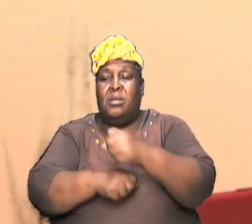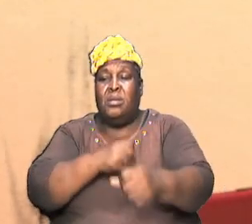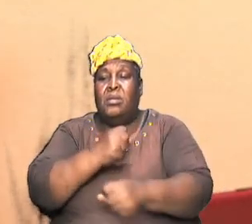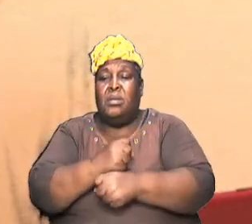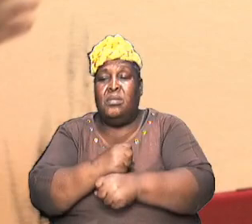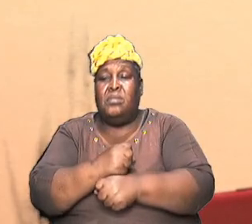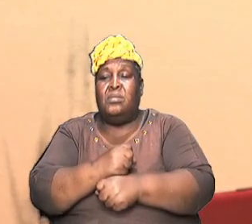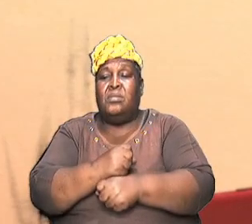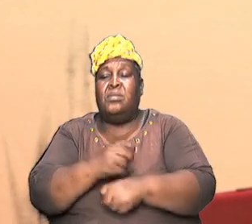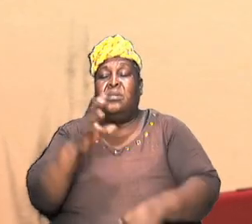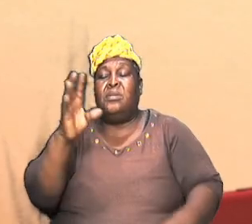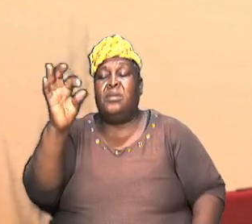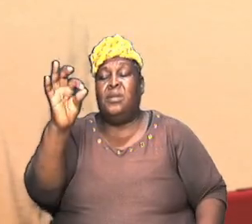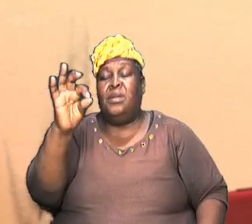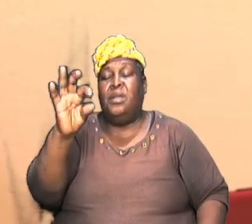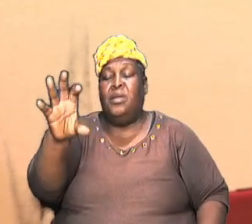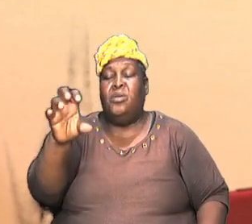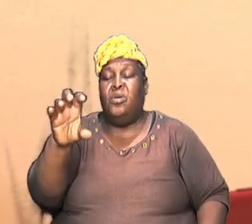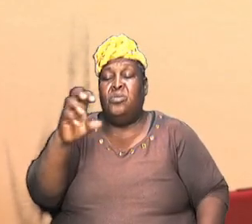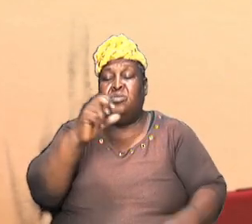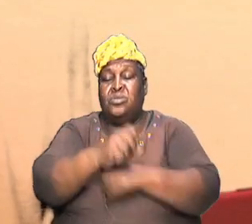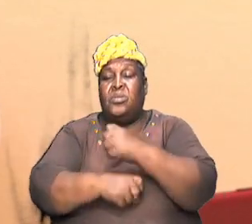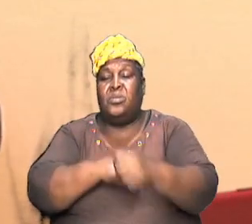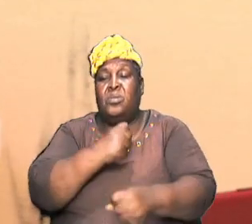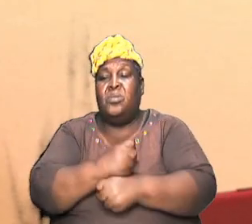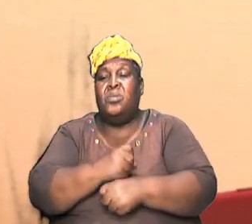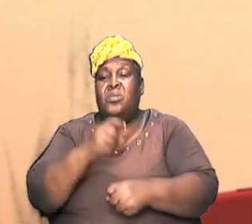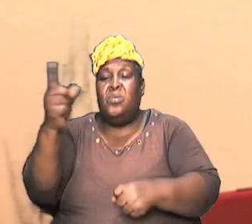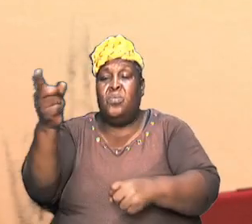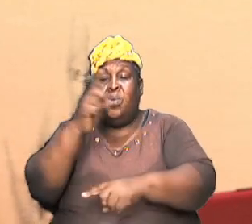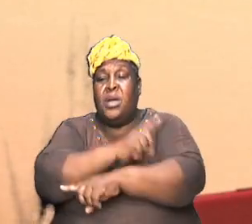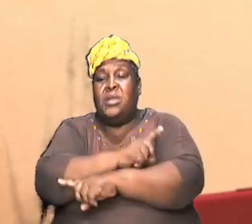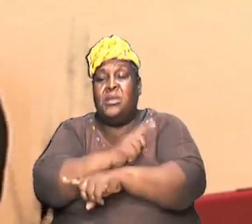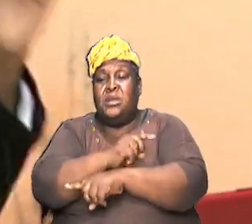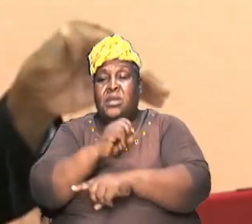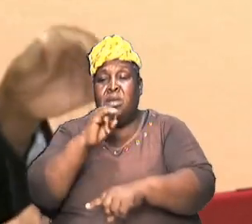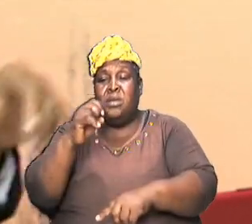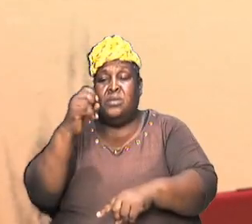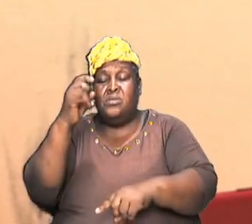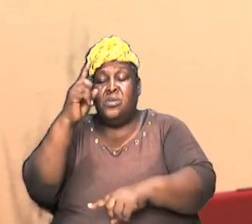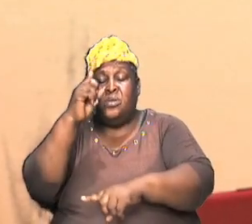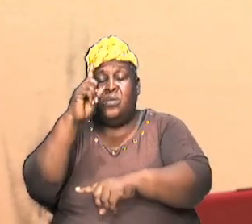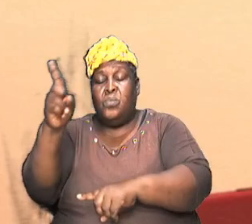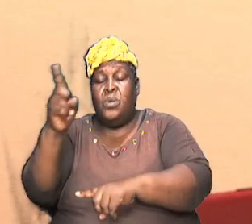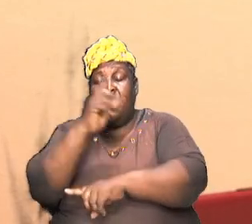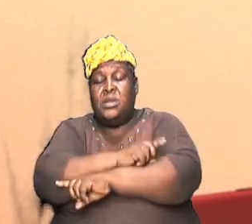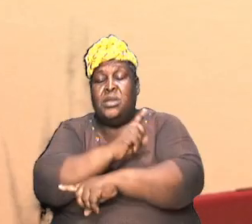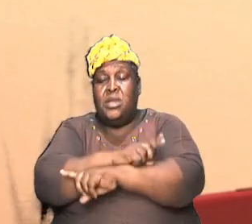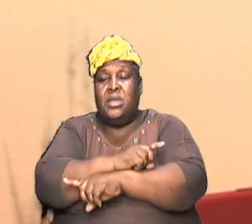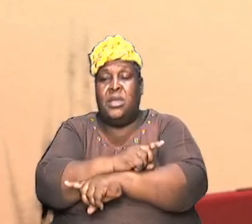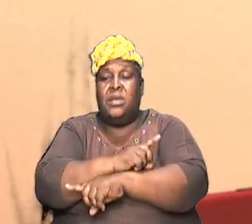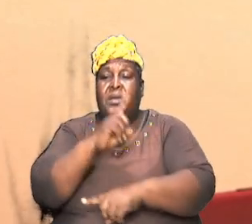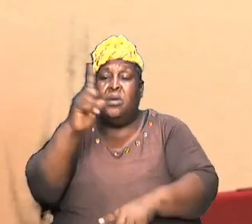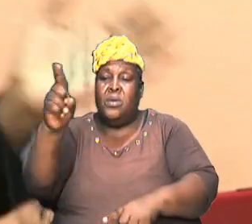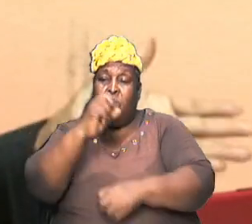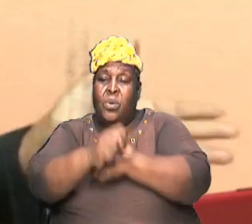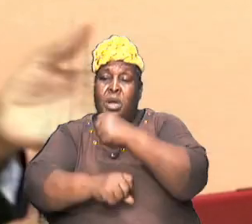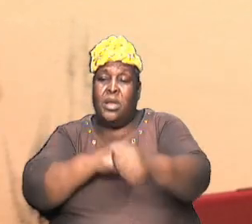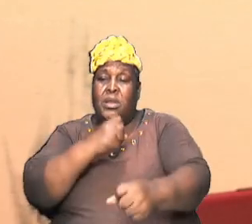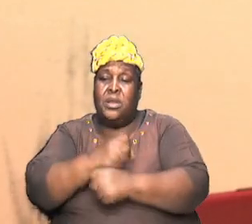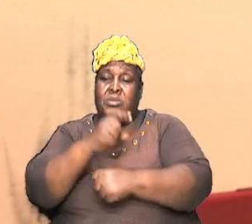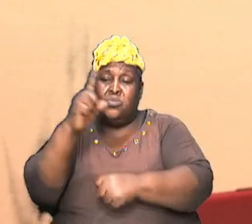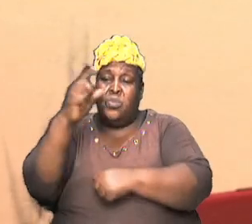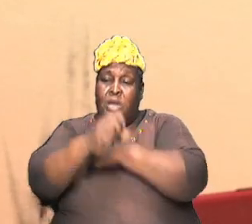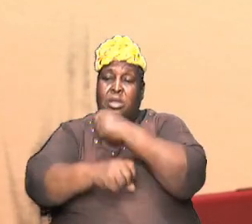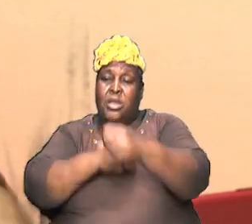no he was just 900 years just like one day is one day in creation one year is one year for Adam